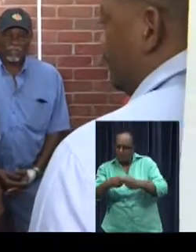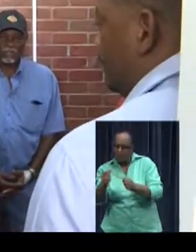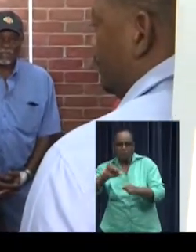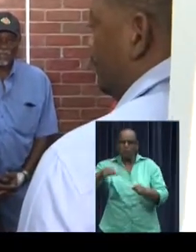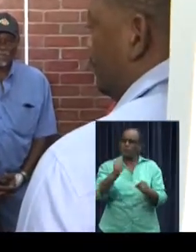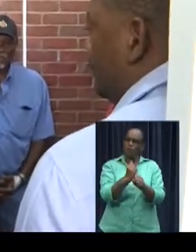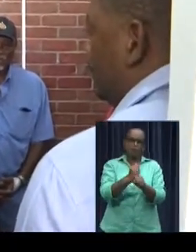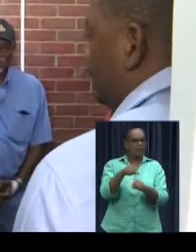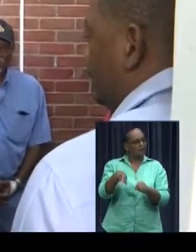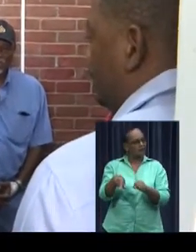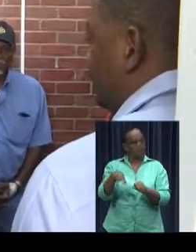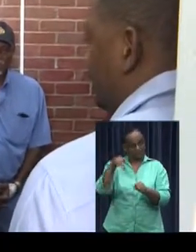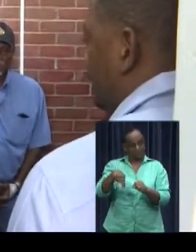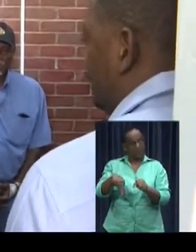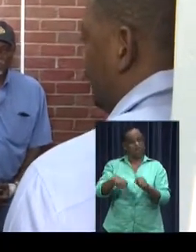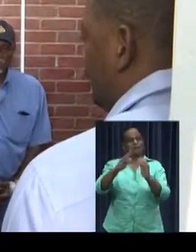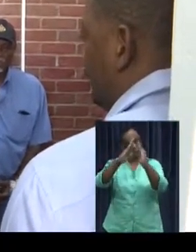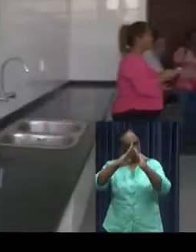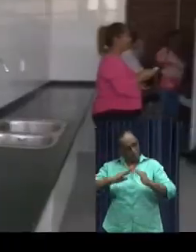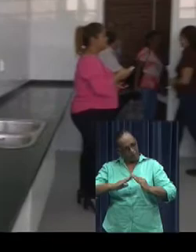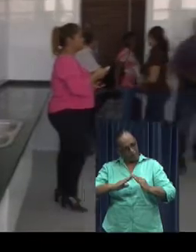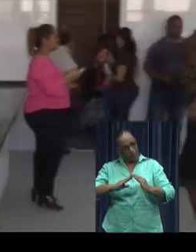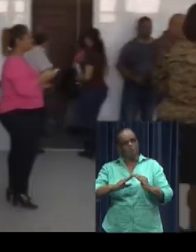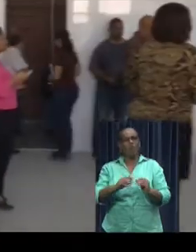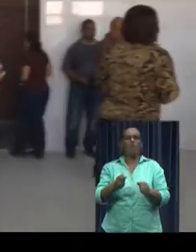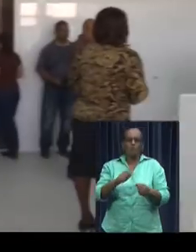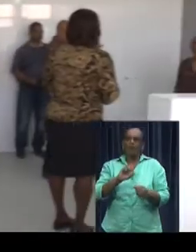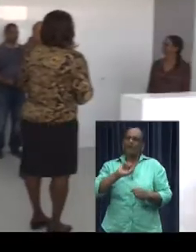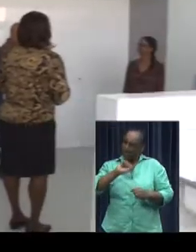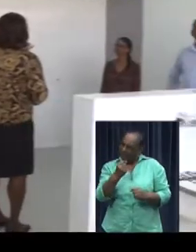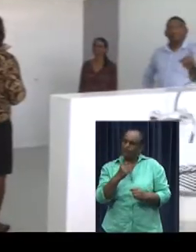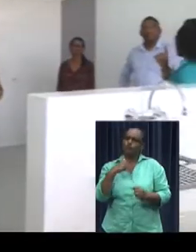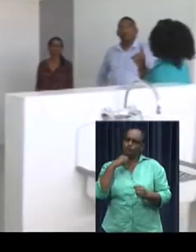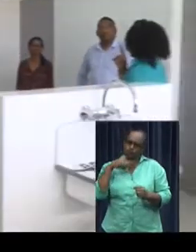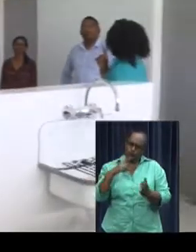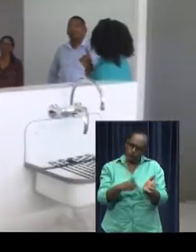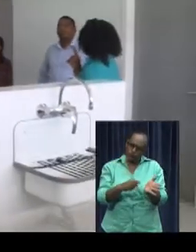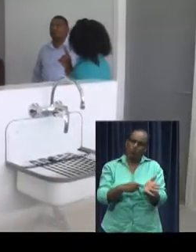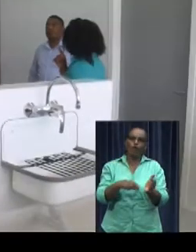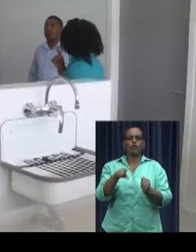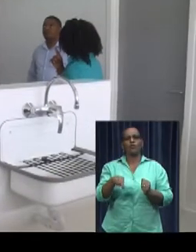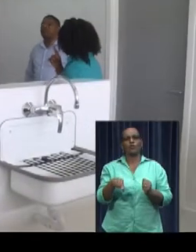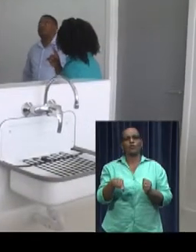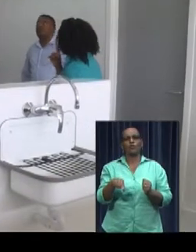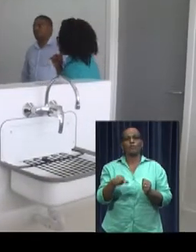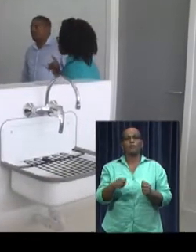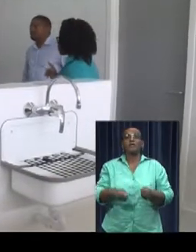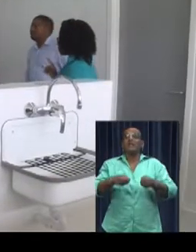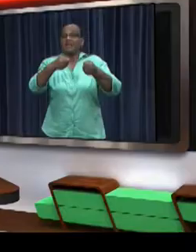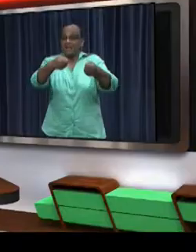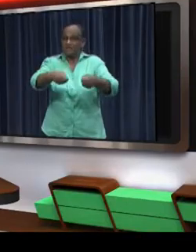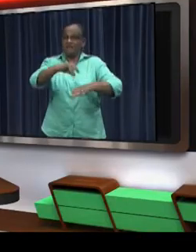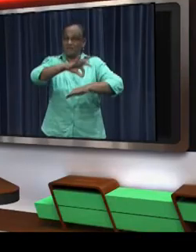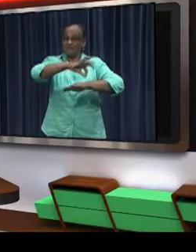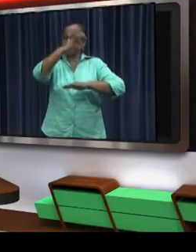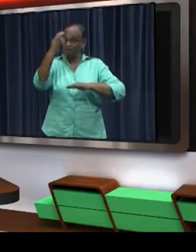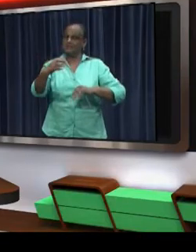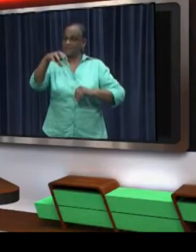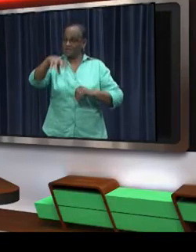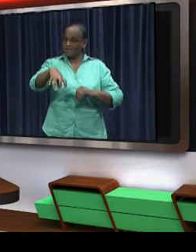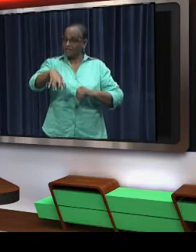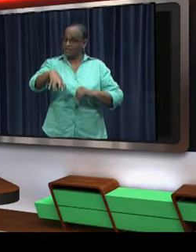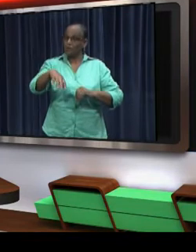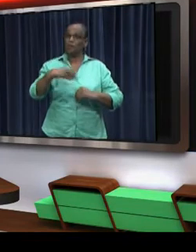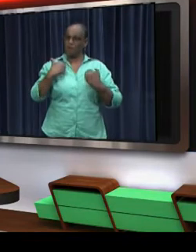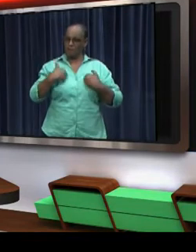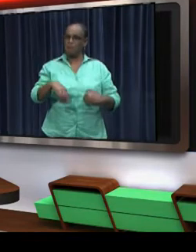renovation for the building to function more effectively. With the delivery of this medical centre, the community of the